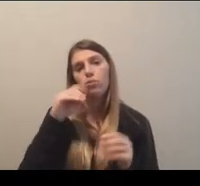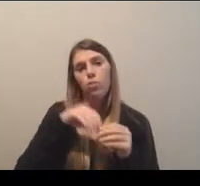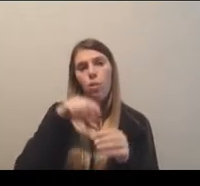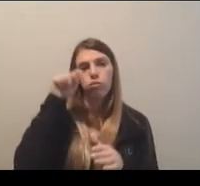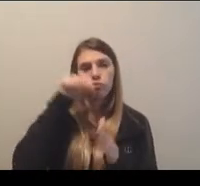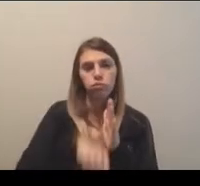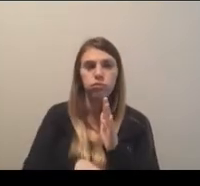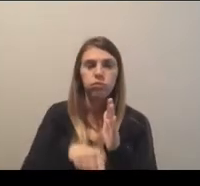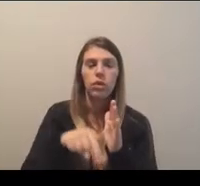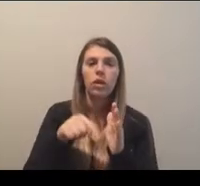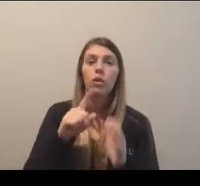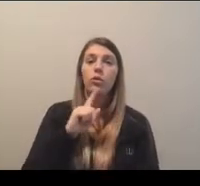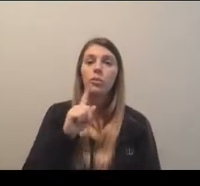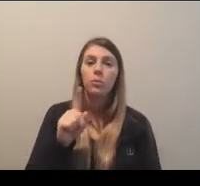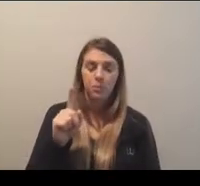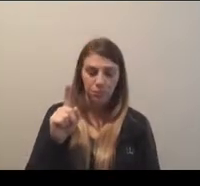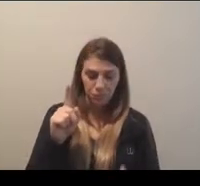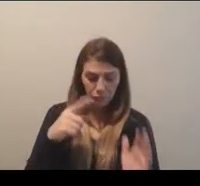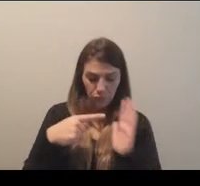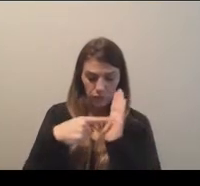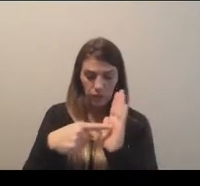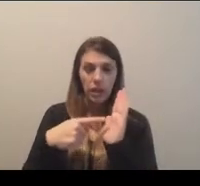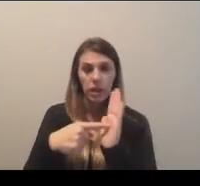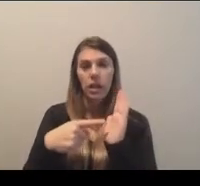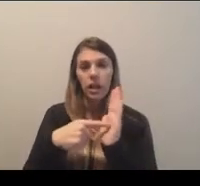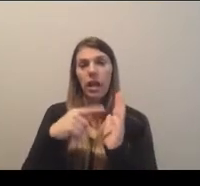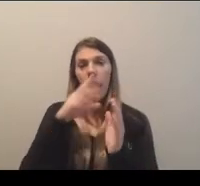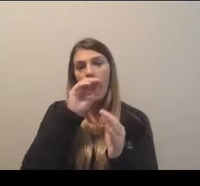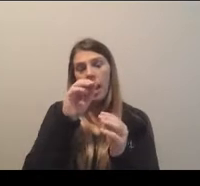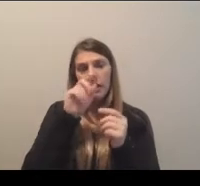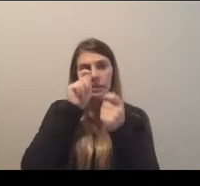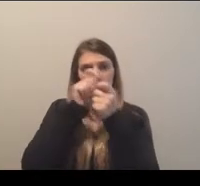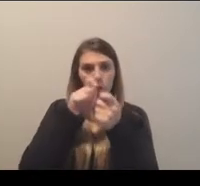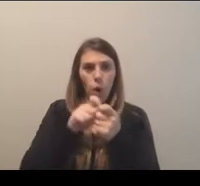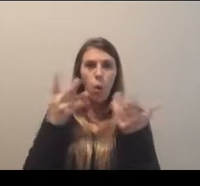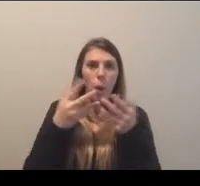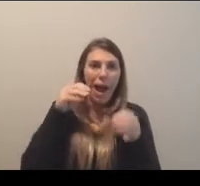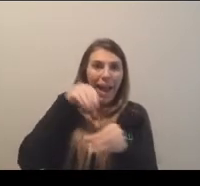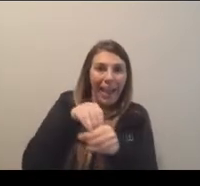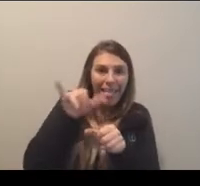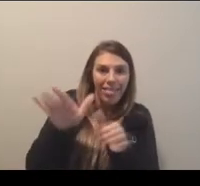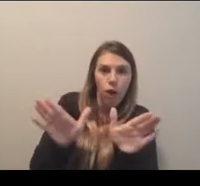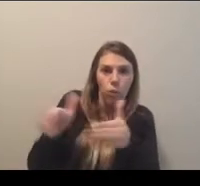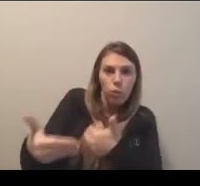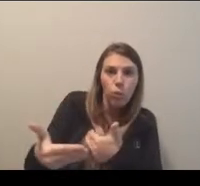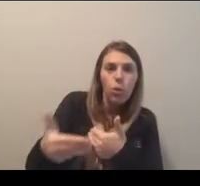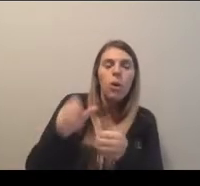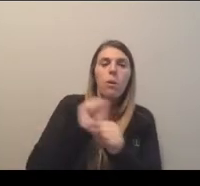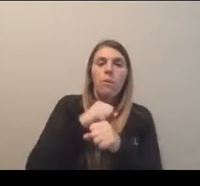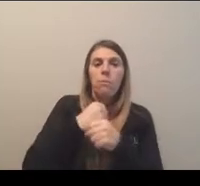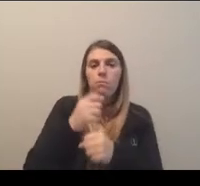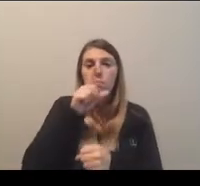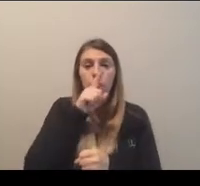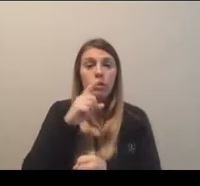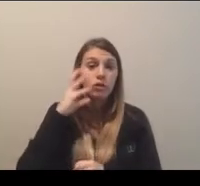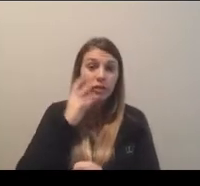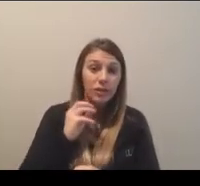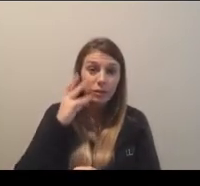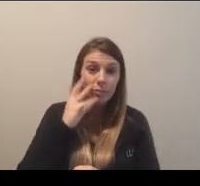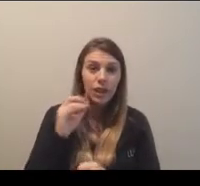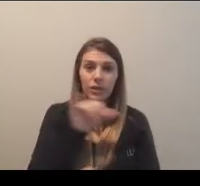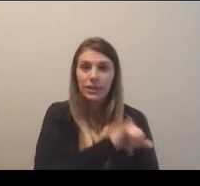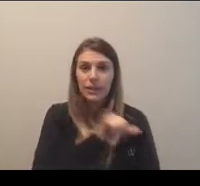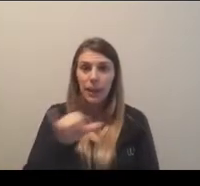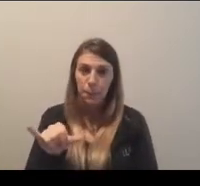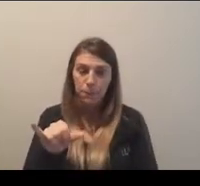literally demonstrating and itemizing everything in those lounges so that the experience of our student-athletes will be the